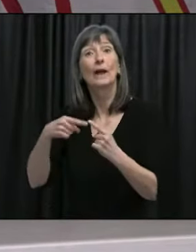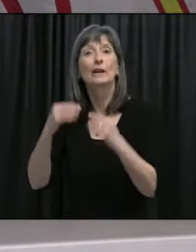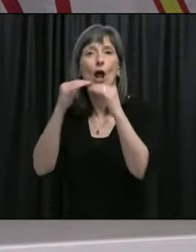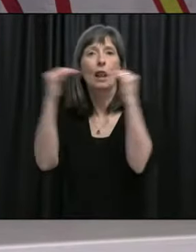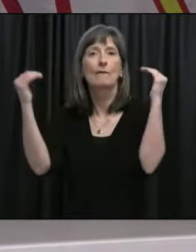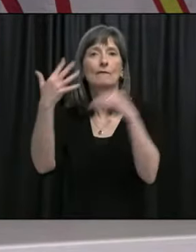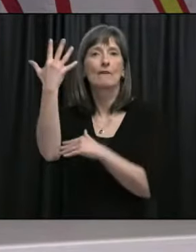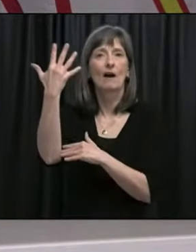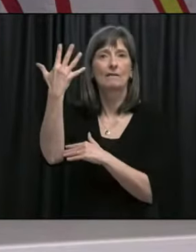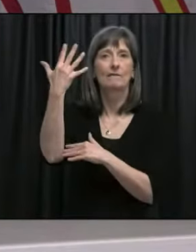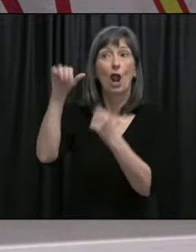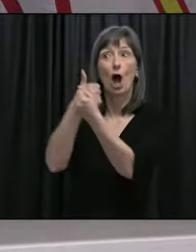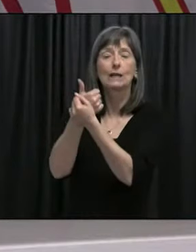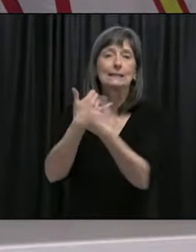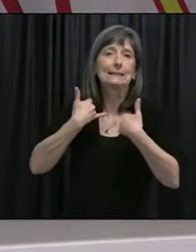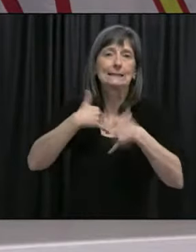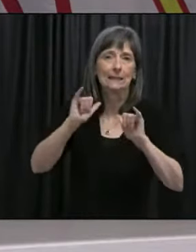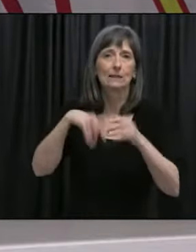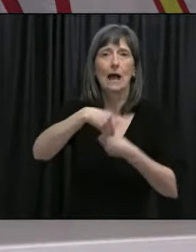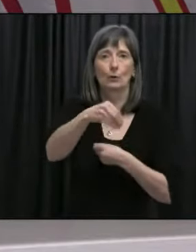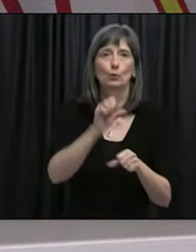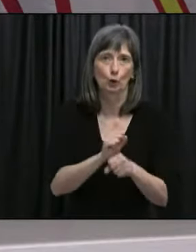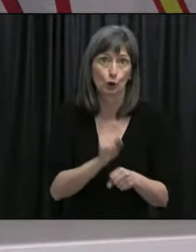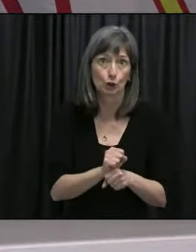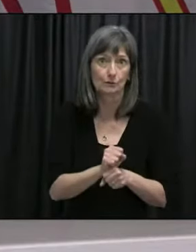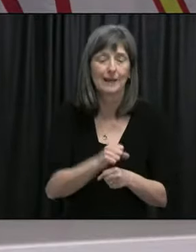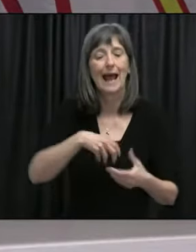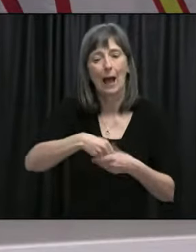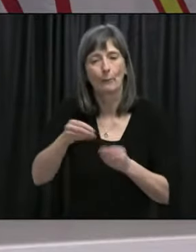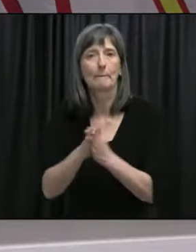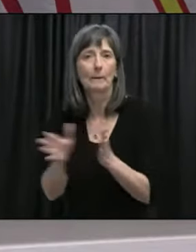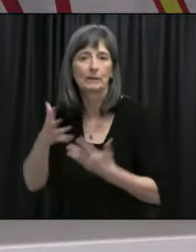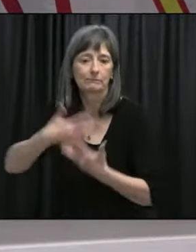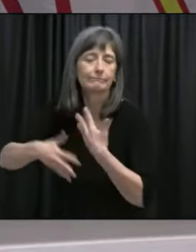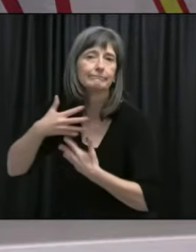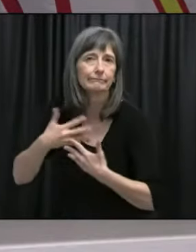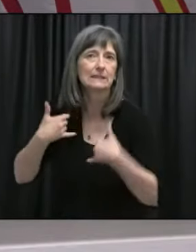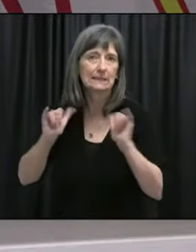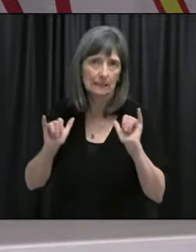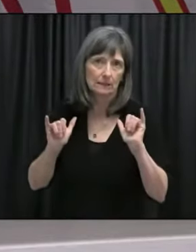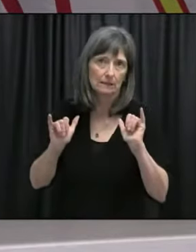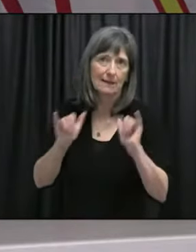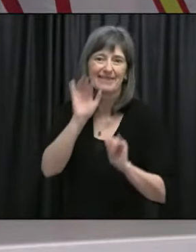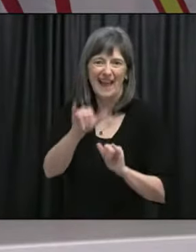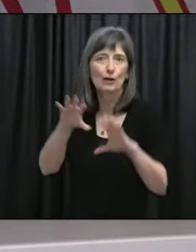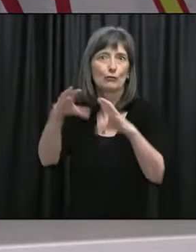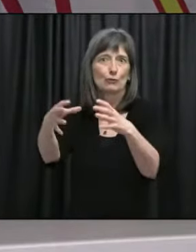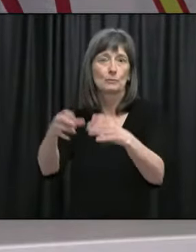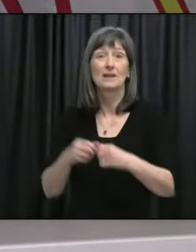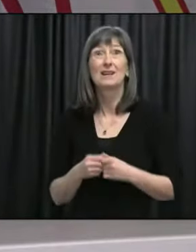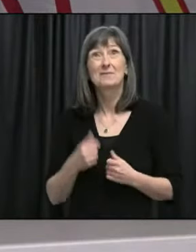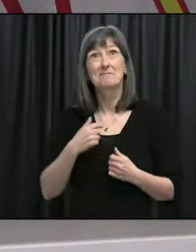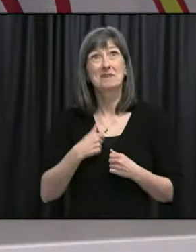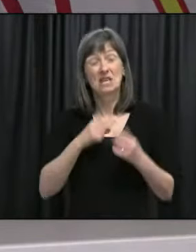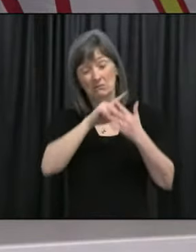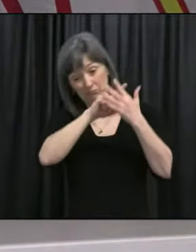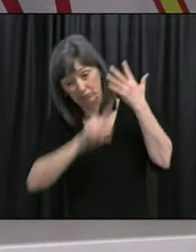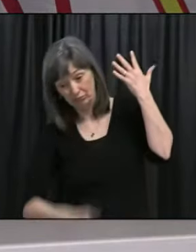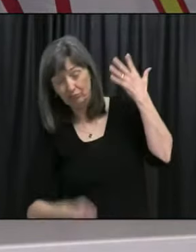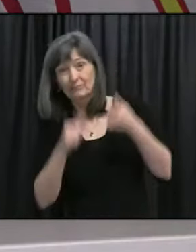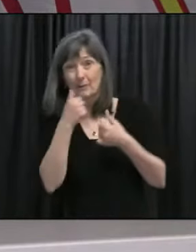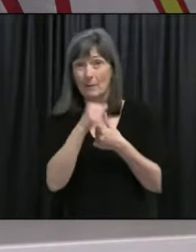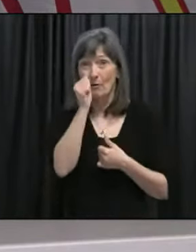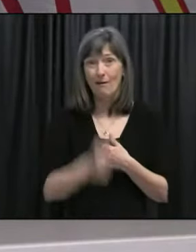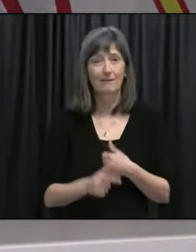So when we were on lockdown, uh, so those would be people who, uh, I mean, and I certainly, I'm not going to give an exhaustive list obviously